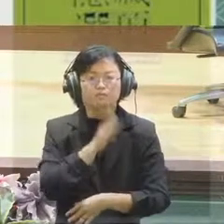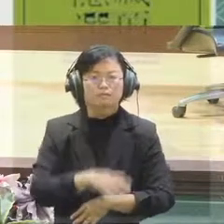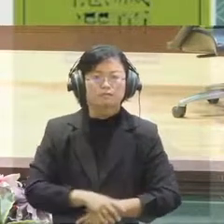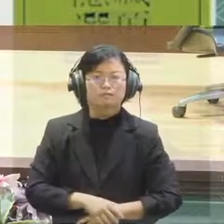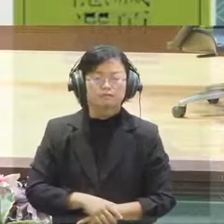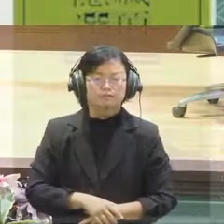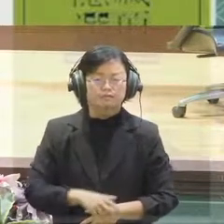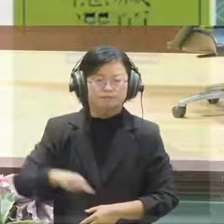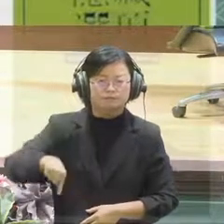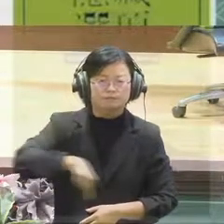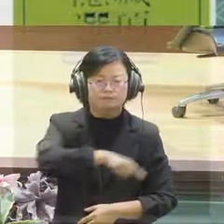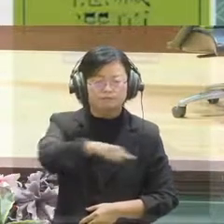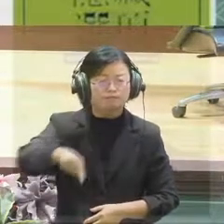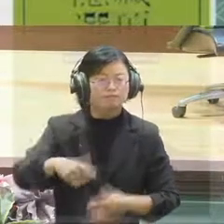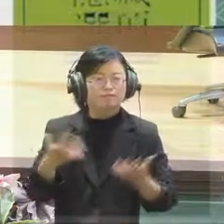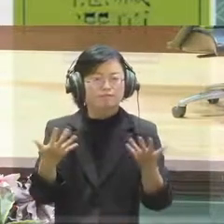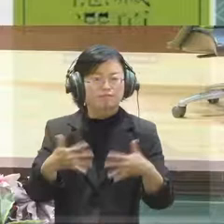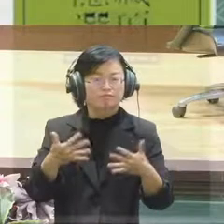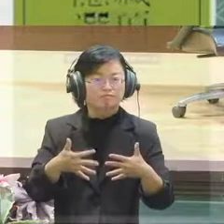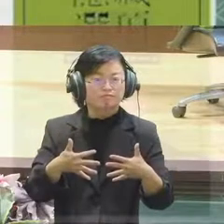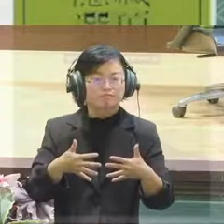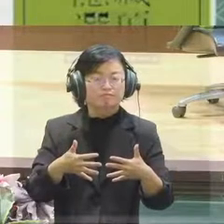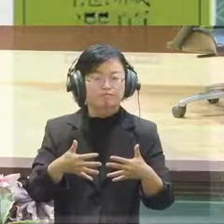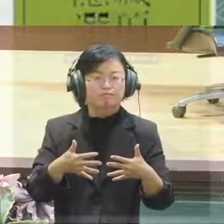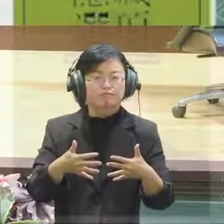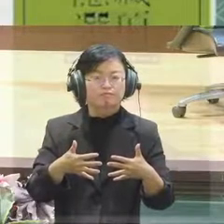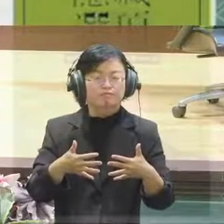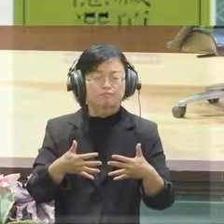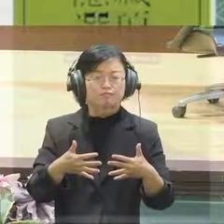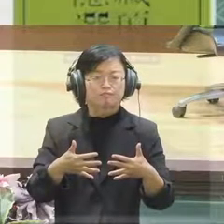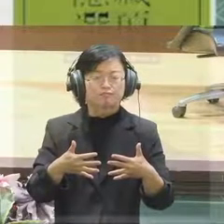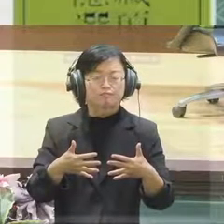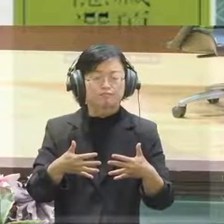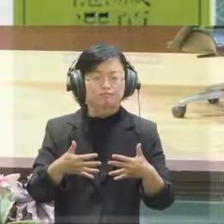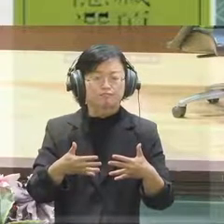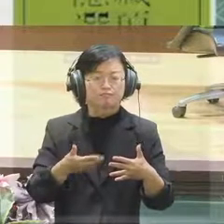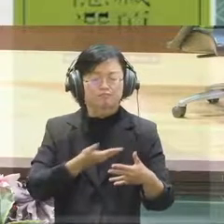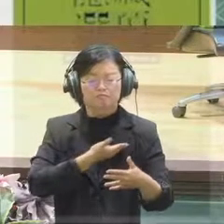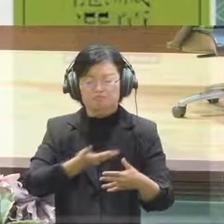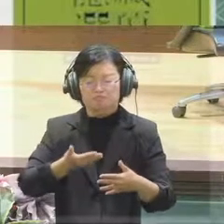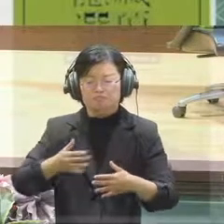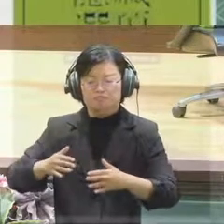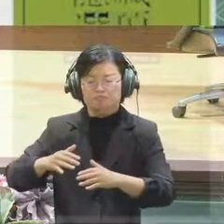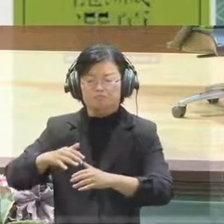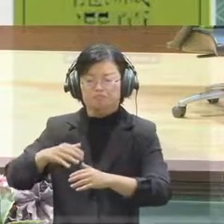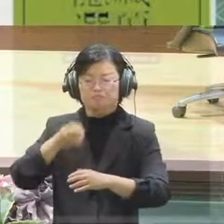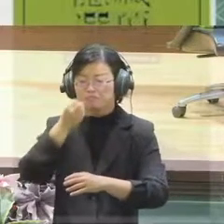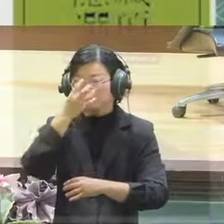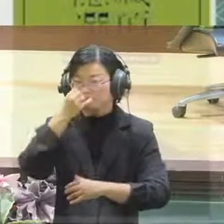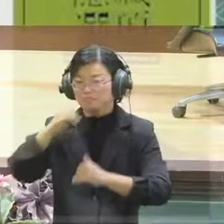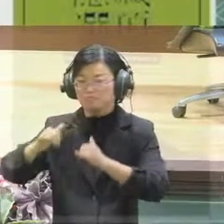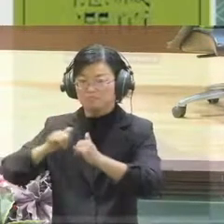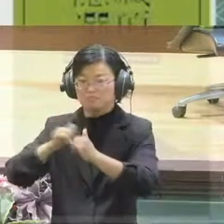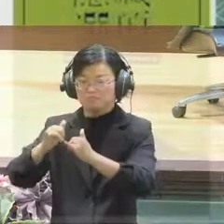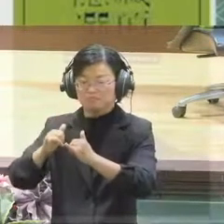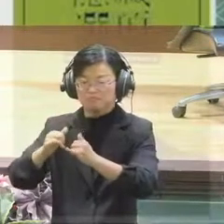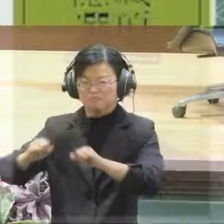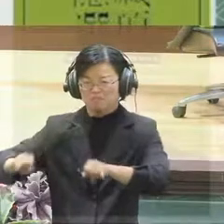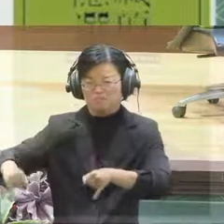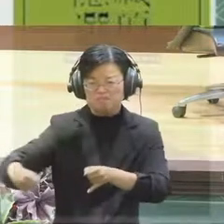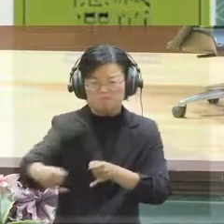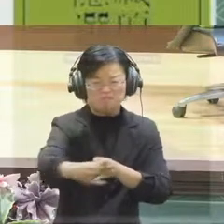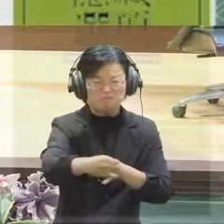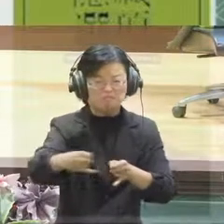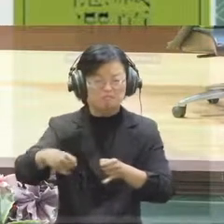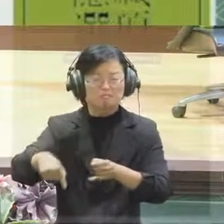part of the contentious social issues in Hong Kong. Most of these issues are causing